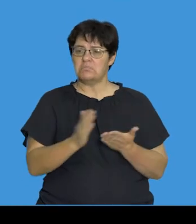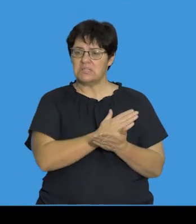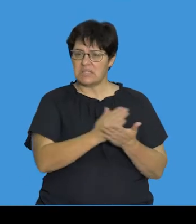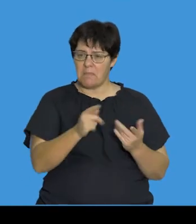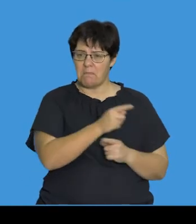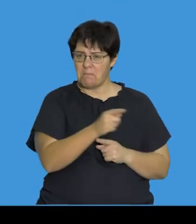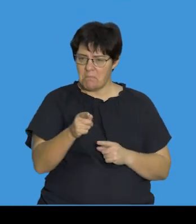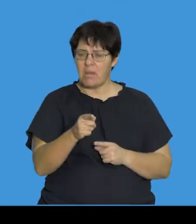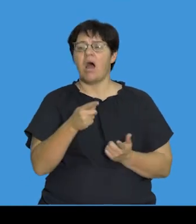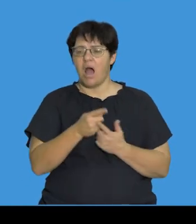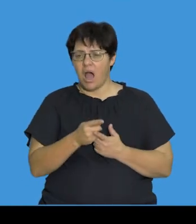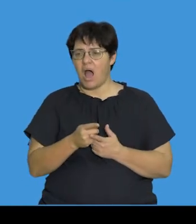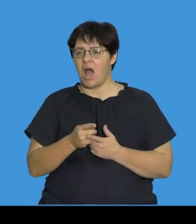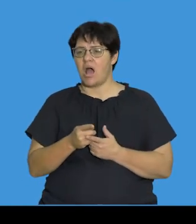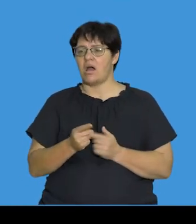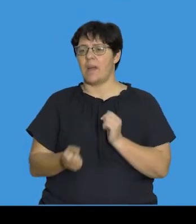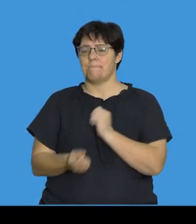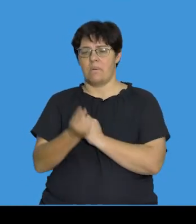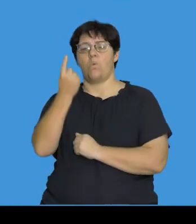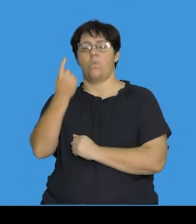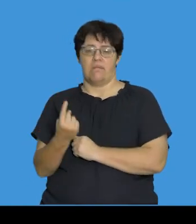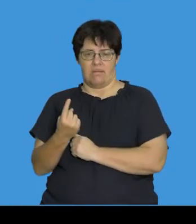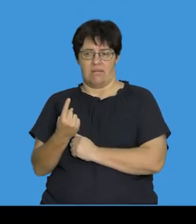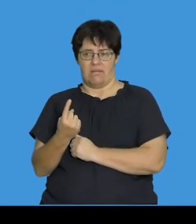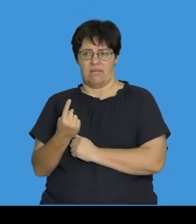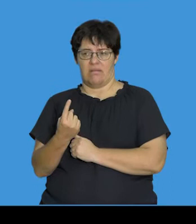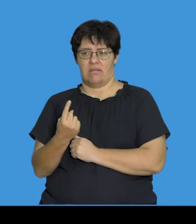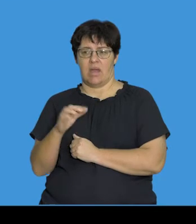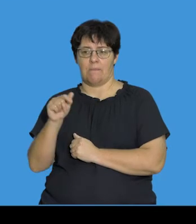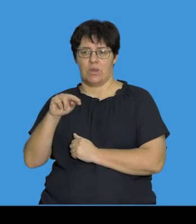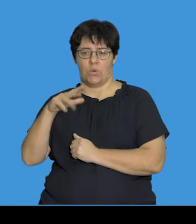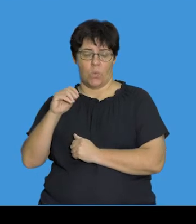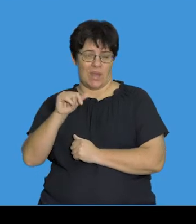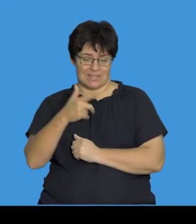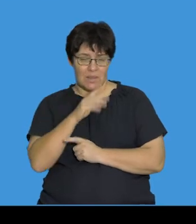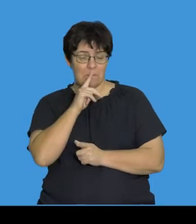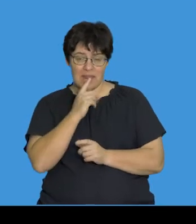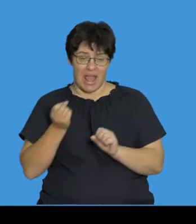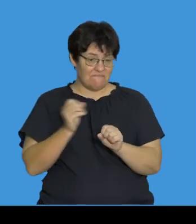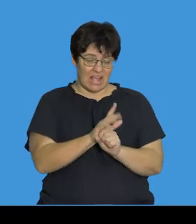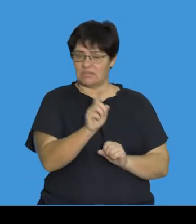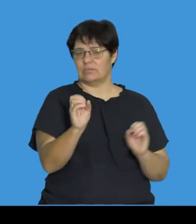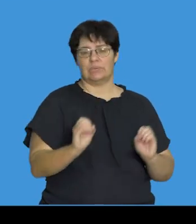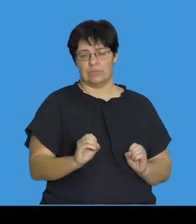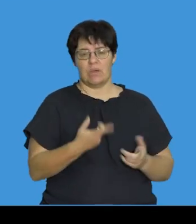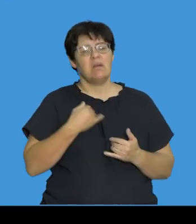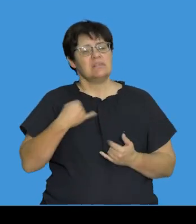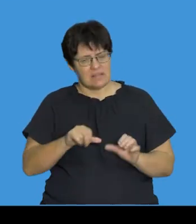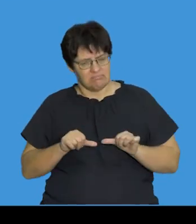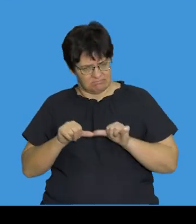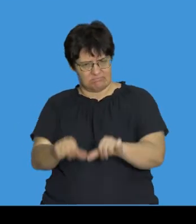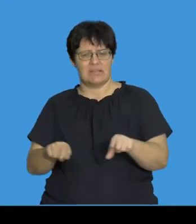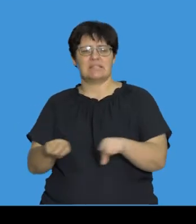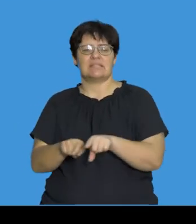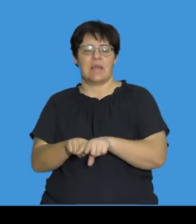acid and, hence, a mutation may have no effect on the mutated codon, which, at the end, still produces the